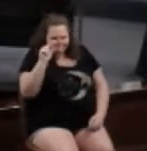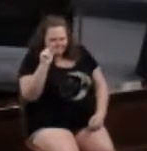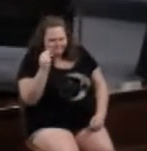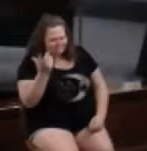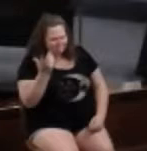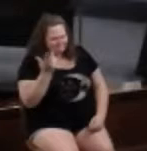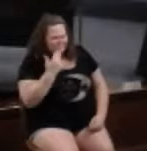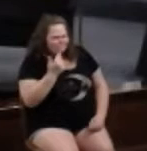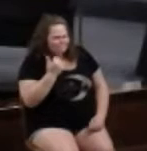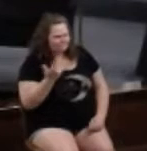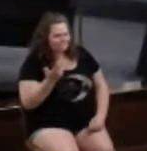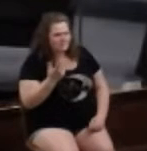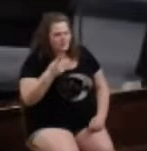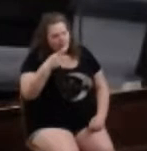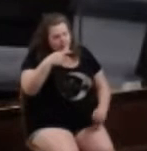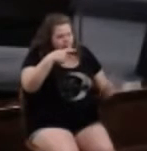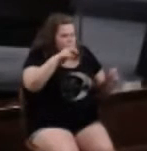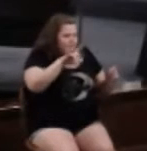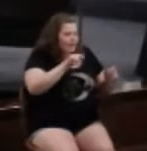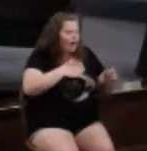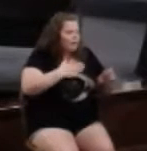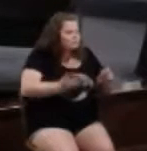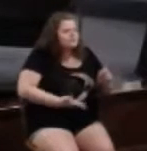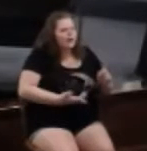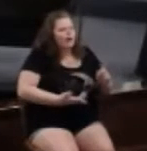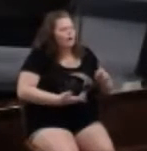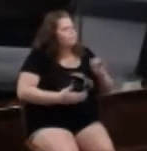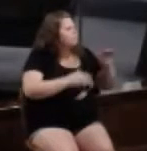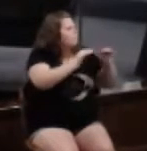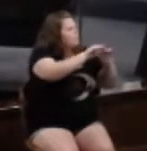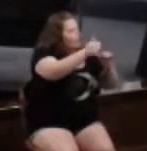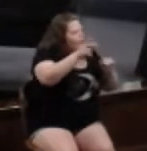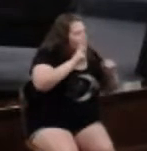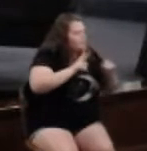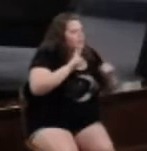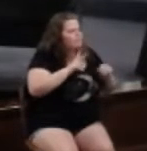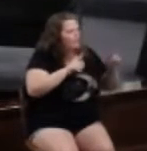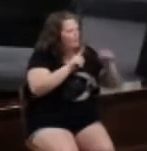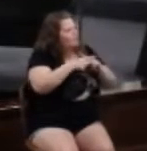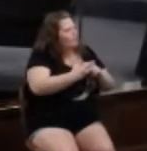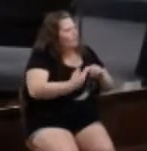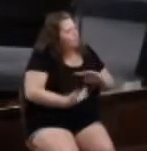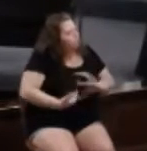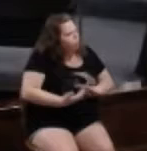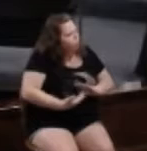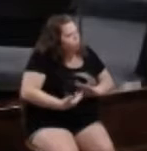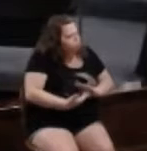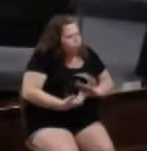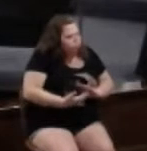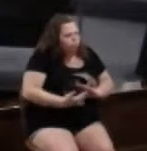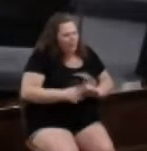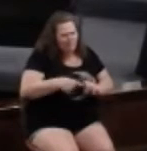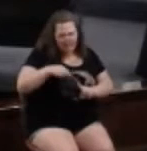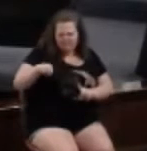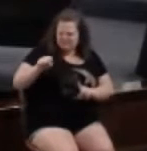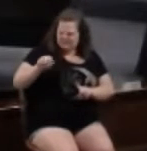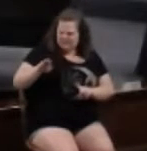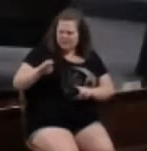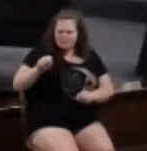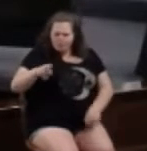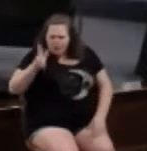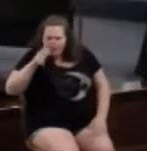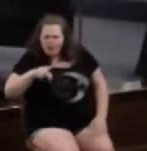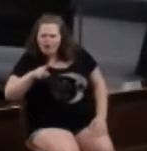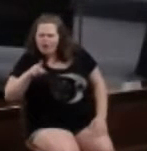Penny gets upset. Penny complains to other people. Penny and others start grumbling about Sam. Sam might hear